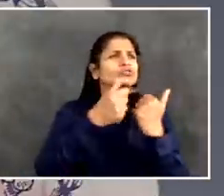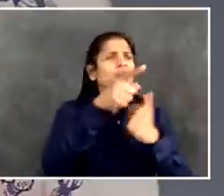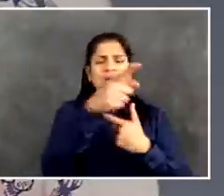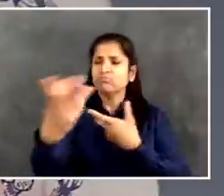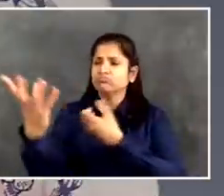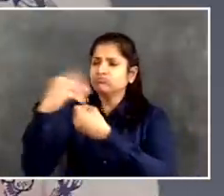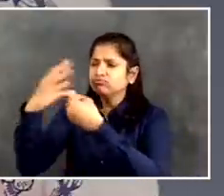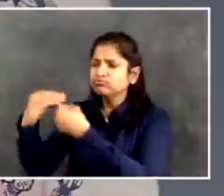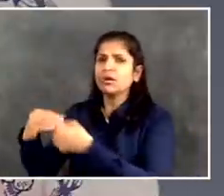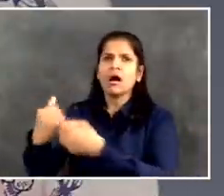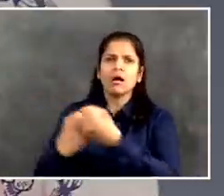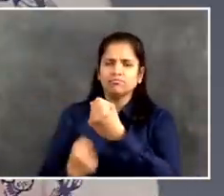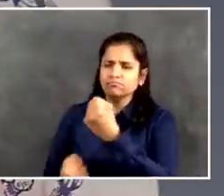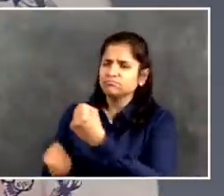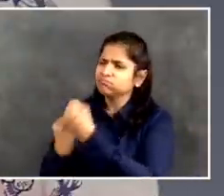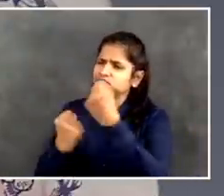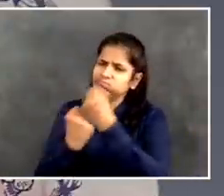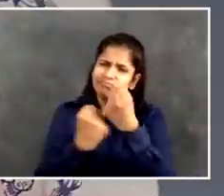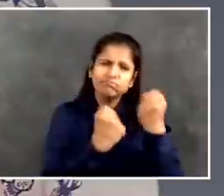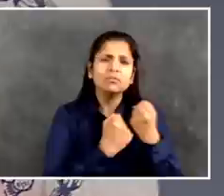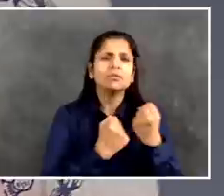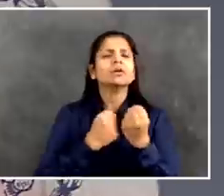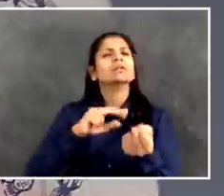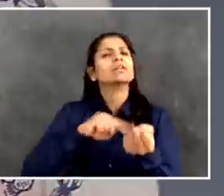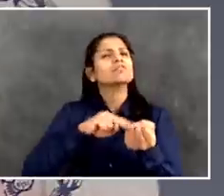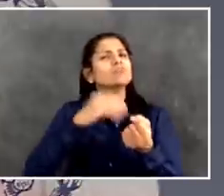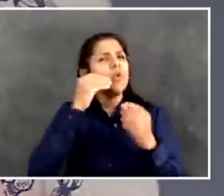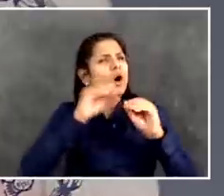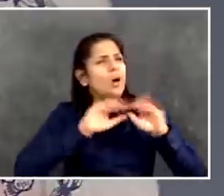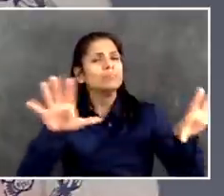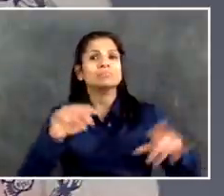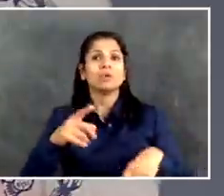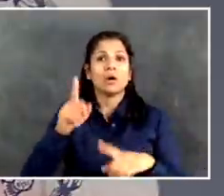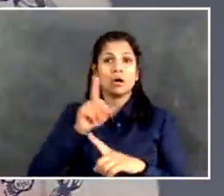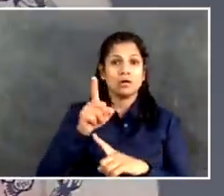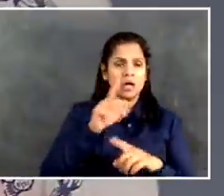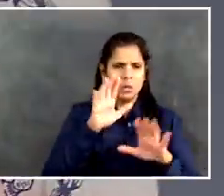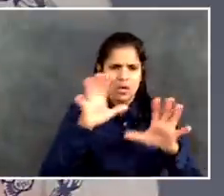in a pattern of who has responsibility for what. It's the only way you can make sense of things.